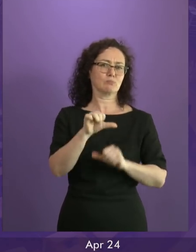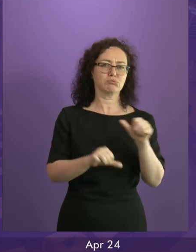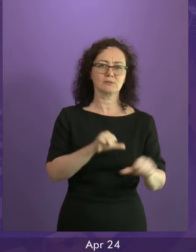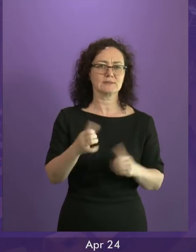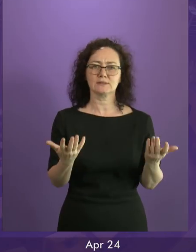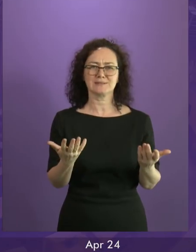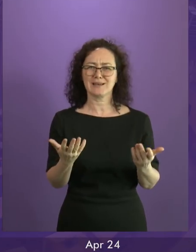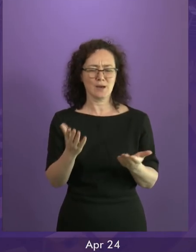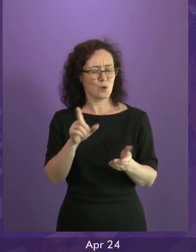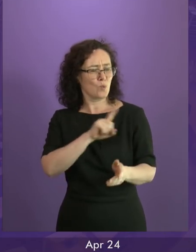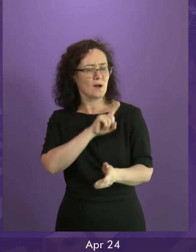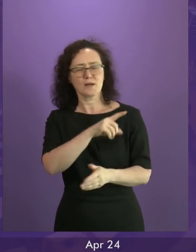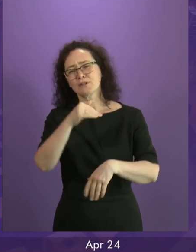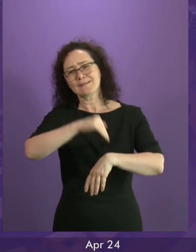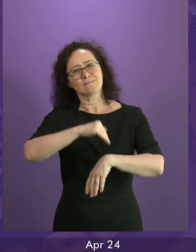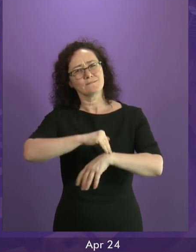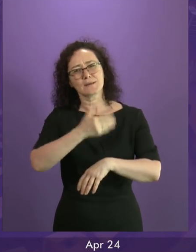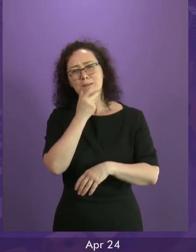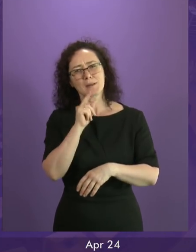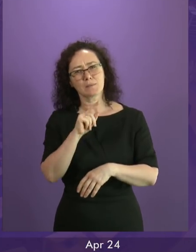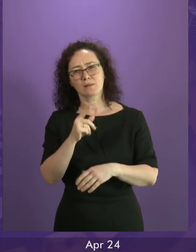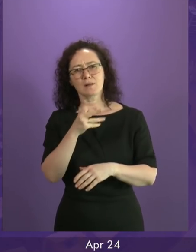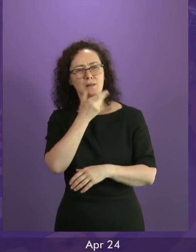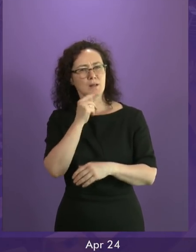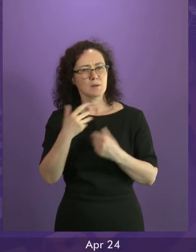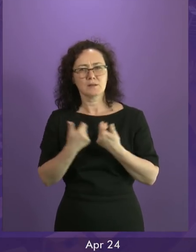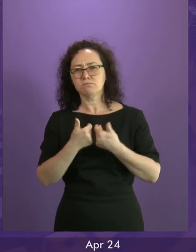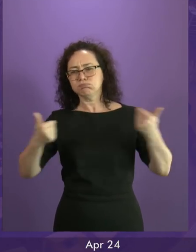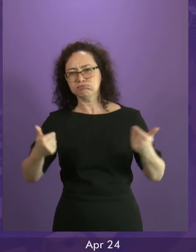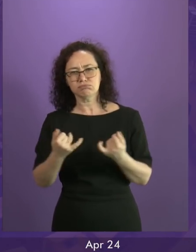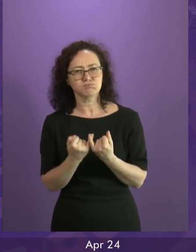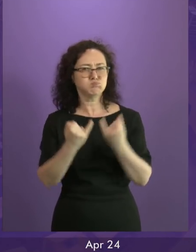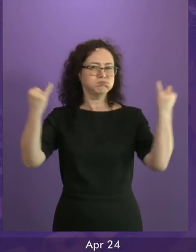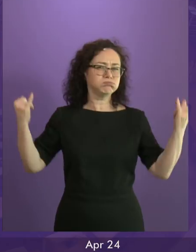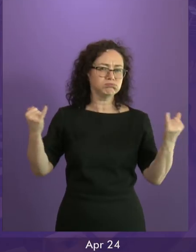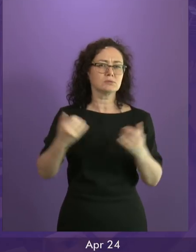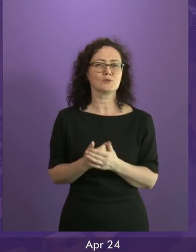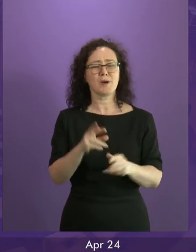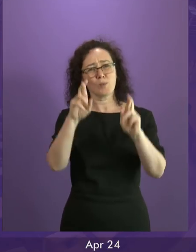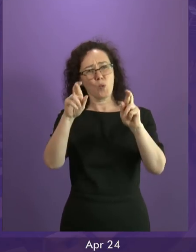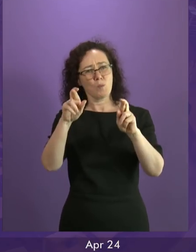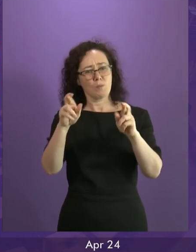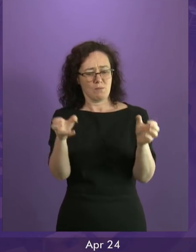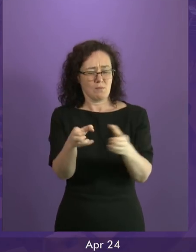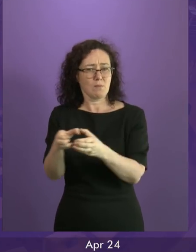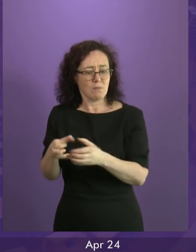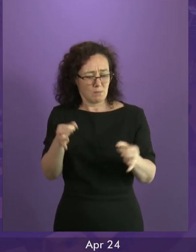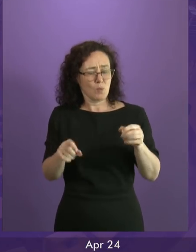division and angst. I think we can rise to that challenge in Scotland and I hope all parties will help us ensure that we do.